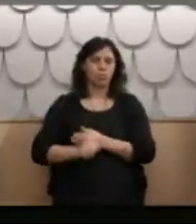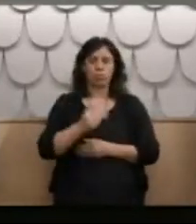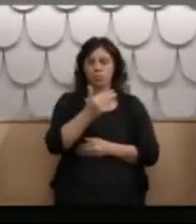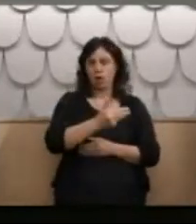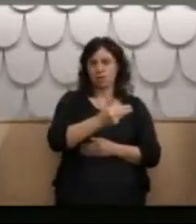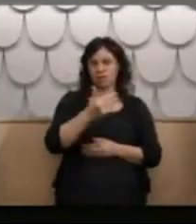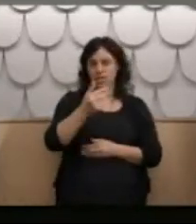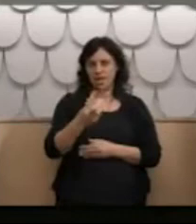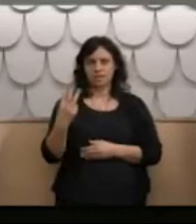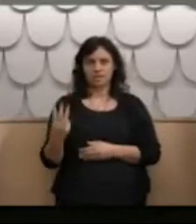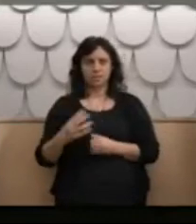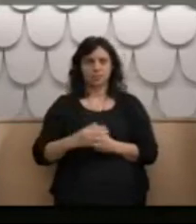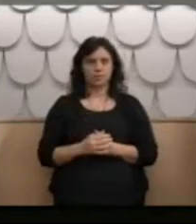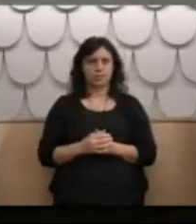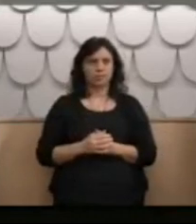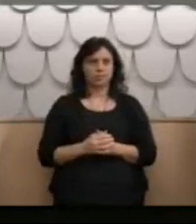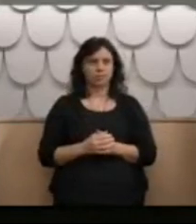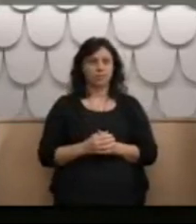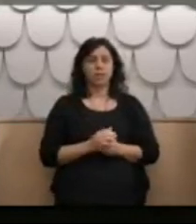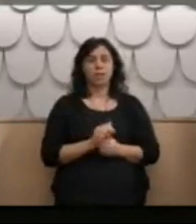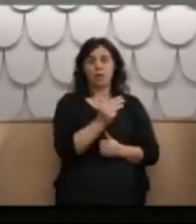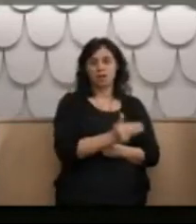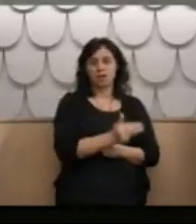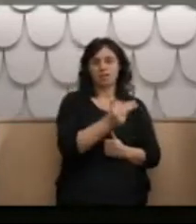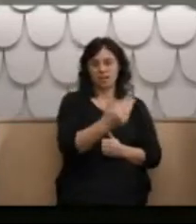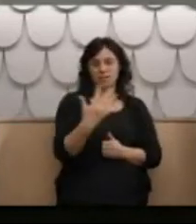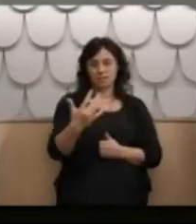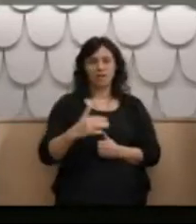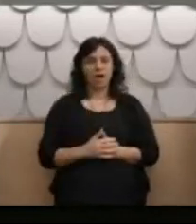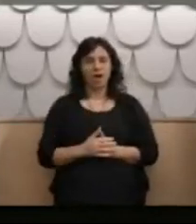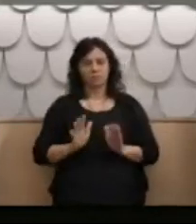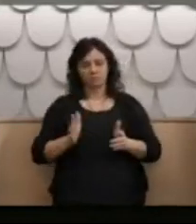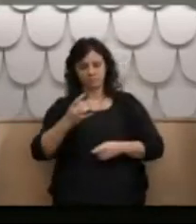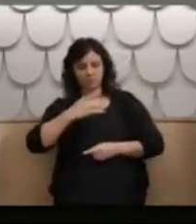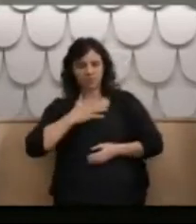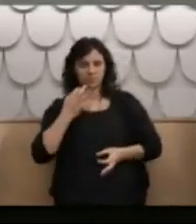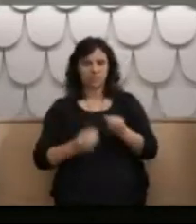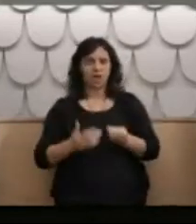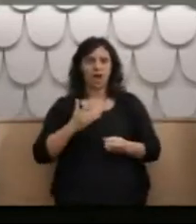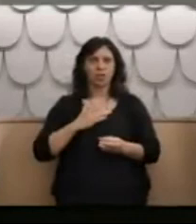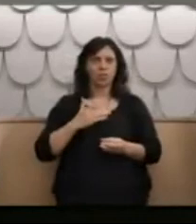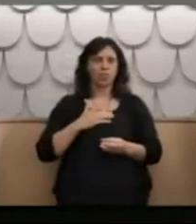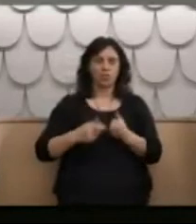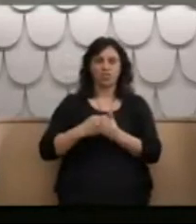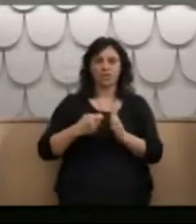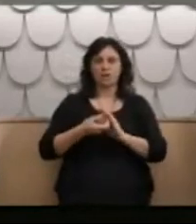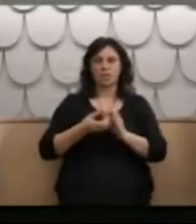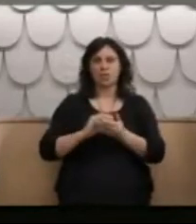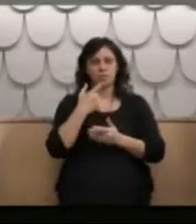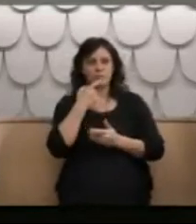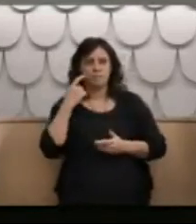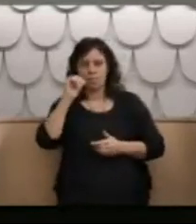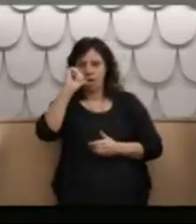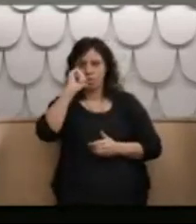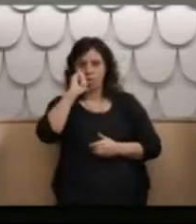voluntarily went to Claremont Recovery Centre to sort out my alcohol problem. I spent four or five months there and decided